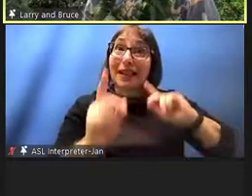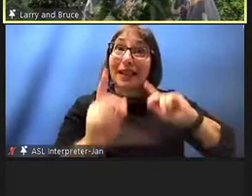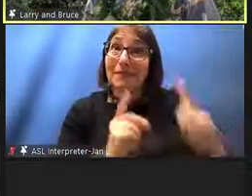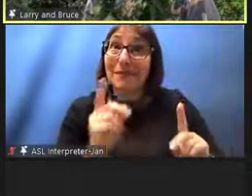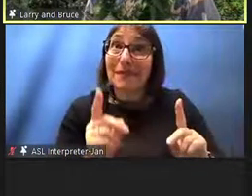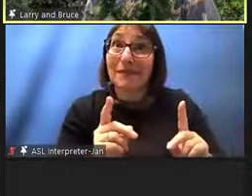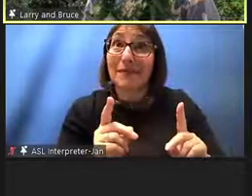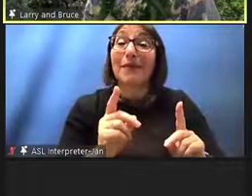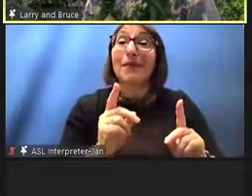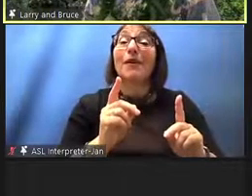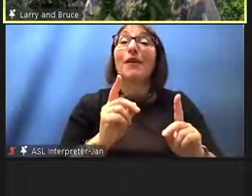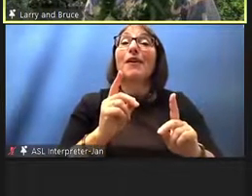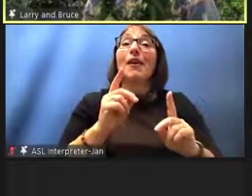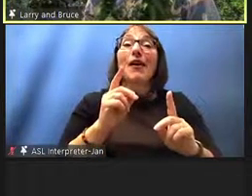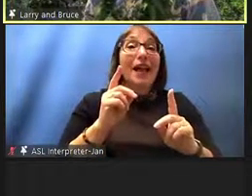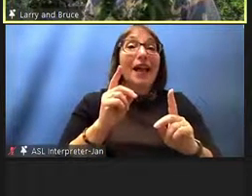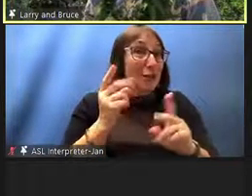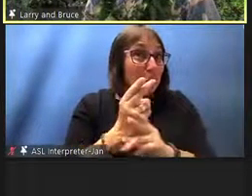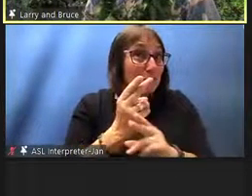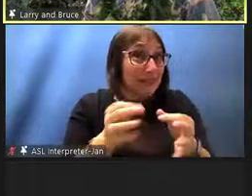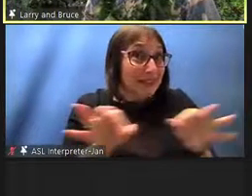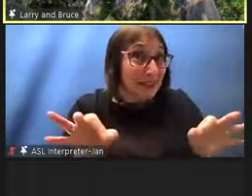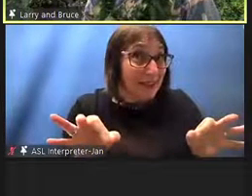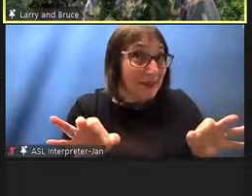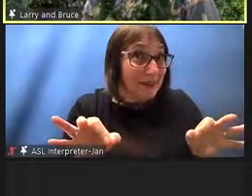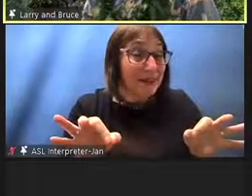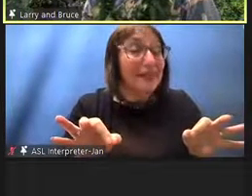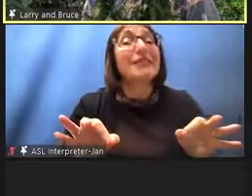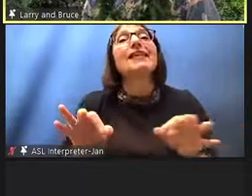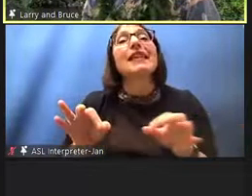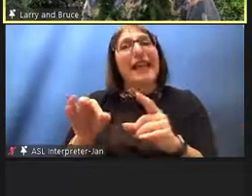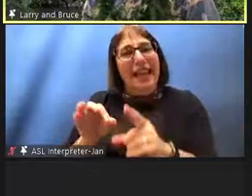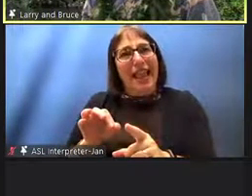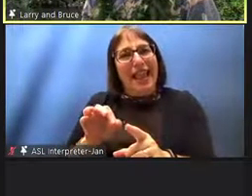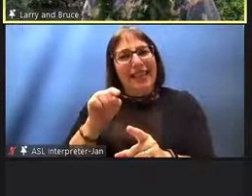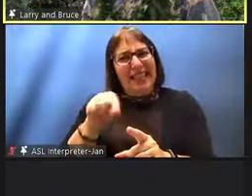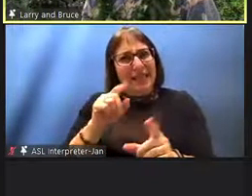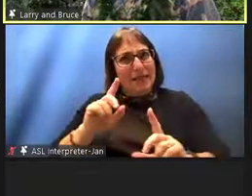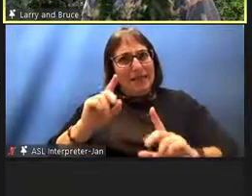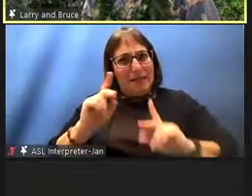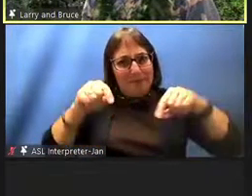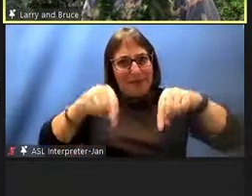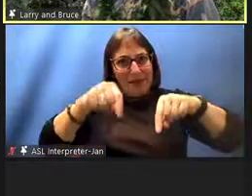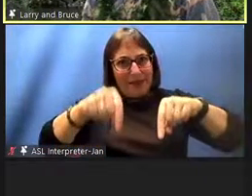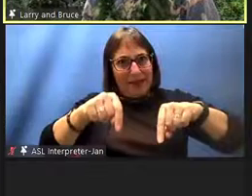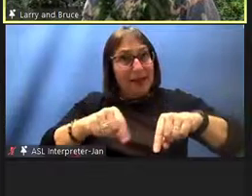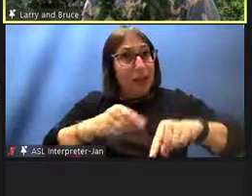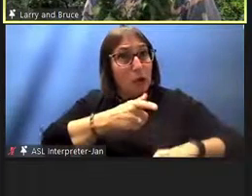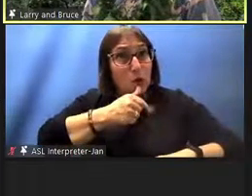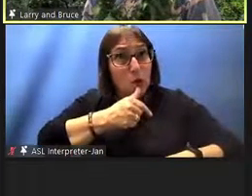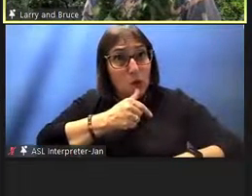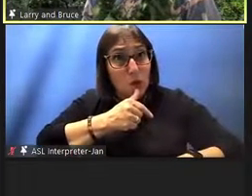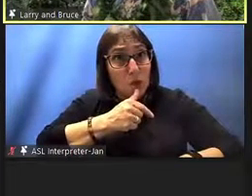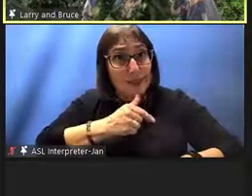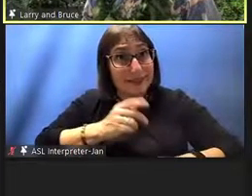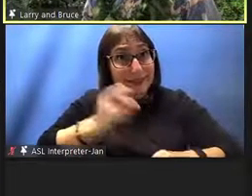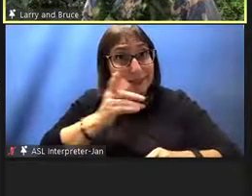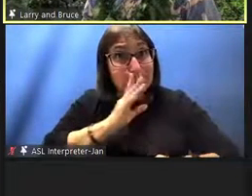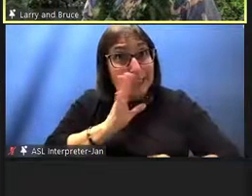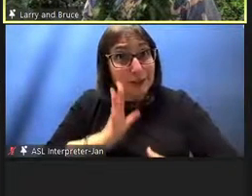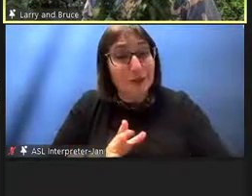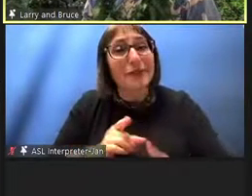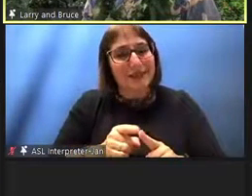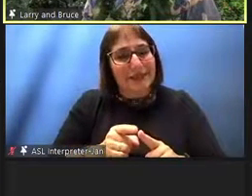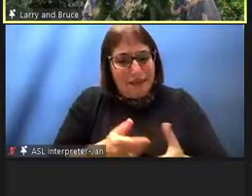to regenerate uh the speakers of hawaiian and therefore